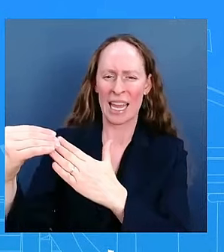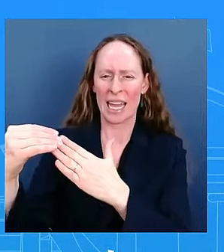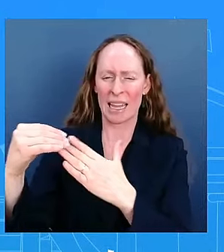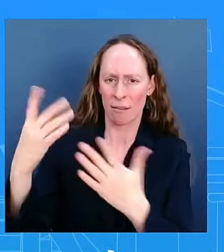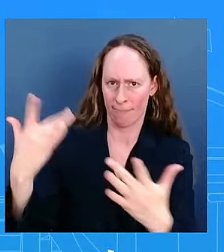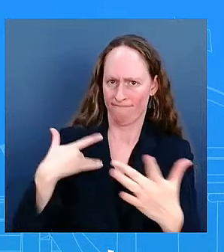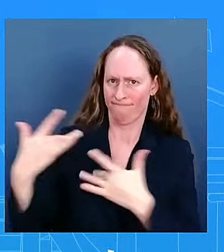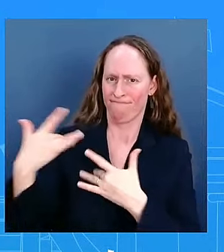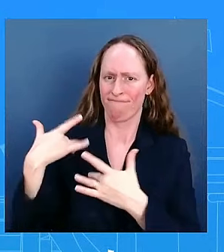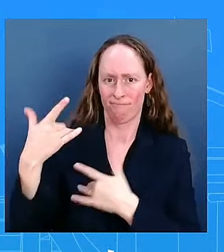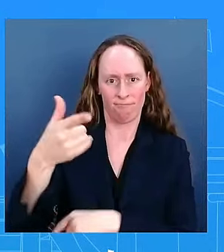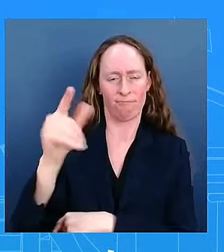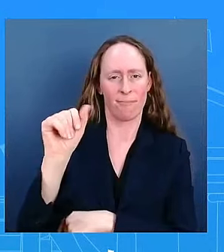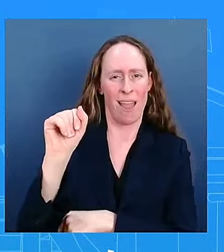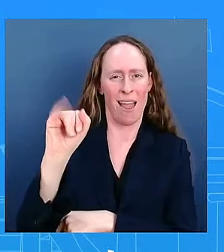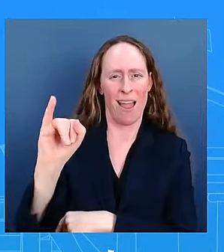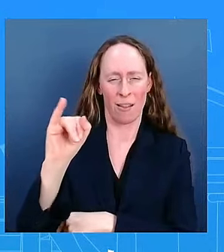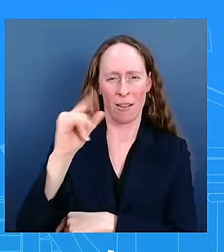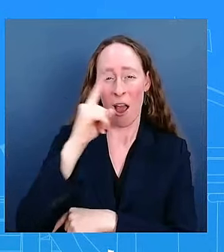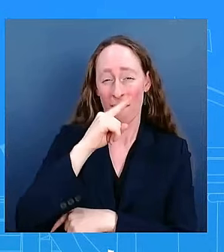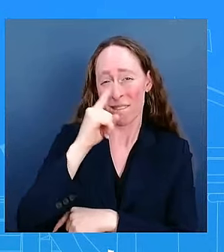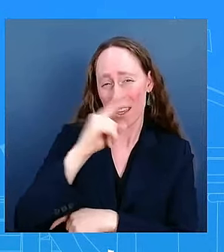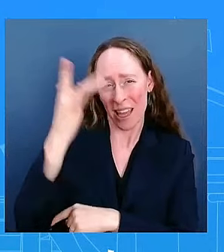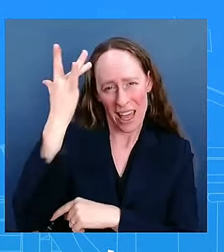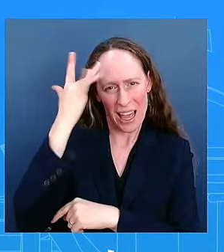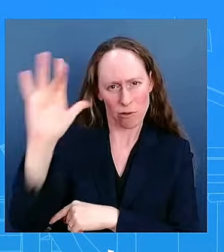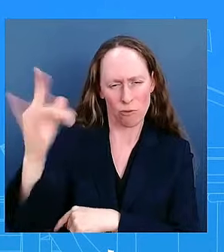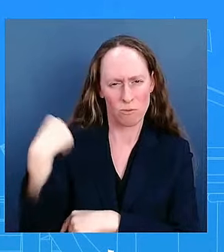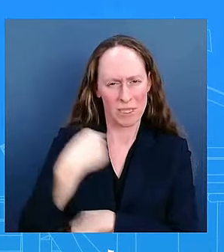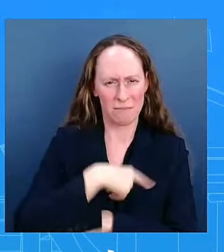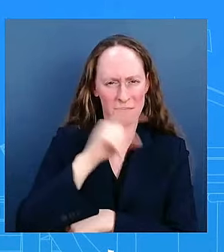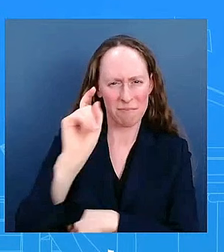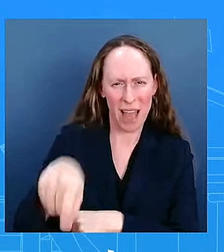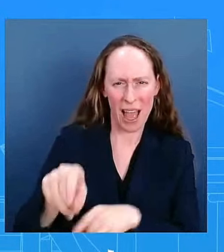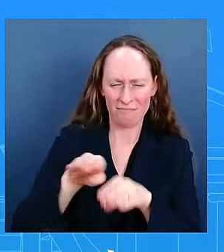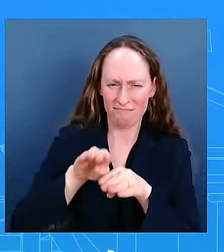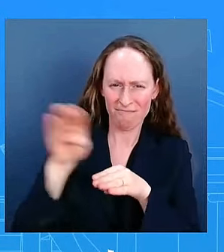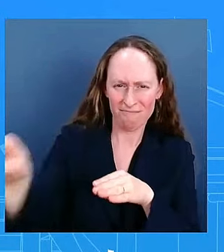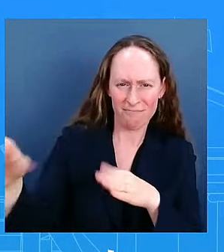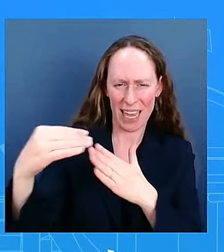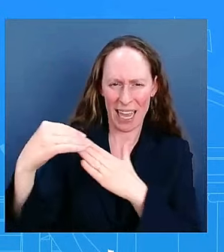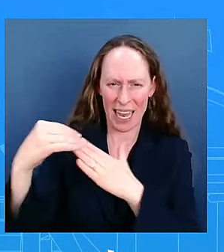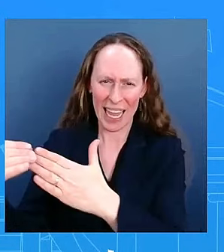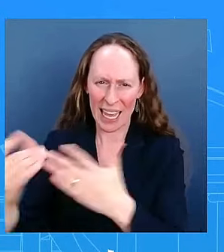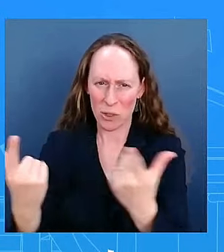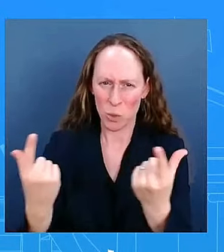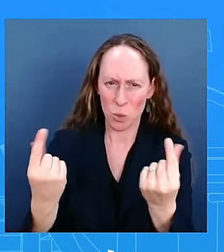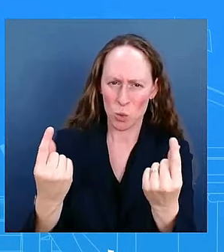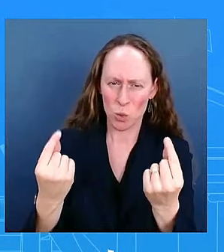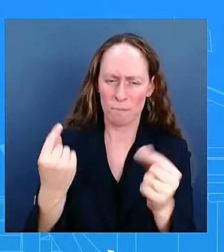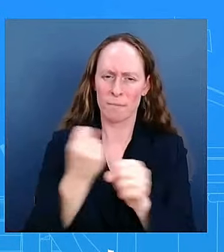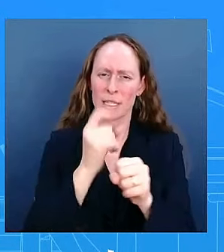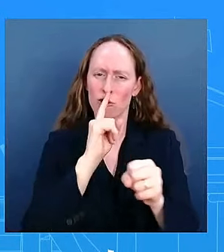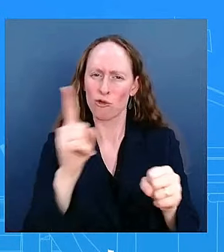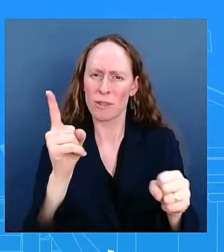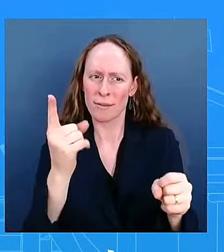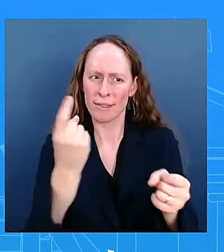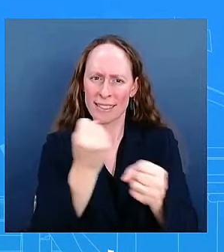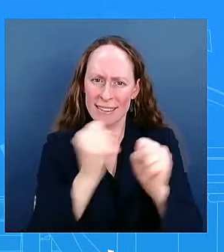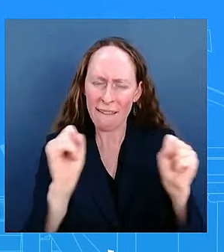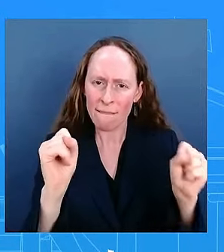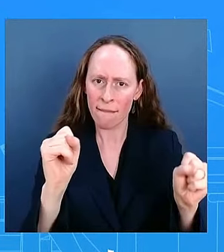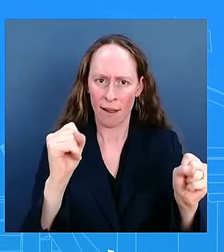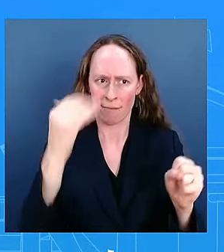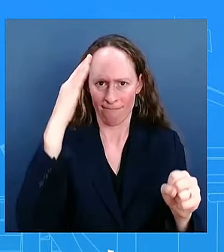directed sweeping actions to manage security risk protect americans privacy advanced civil rights and stand up